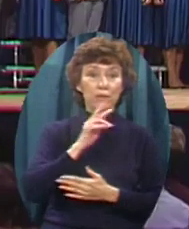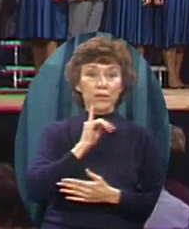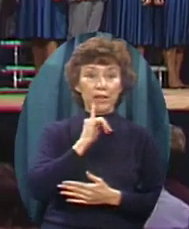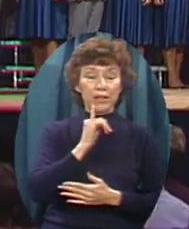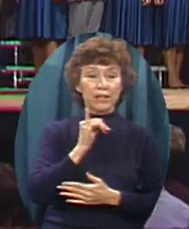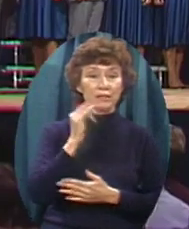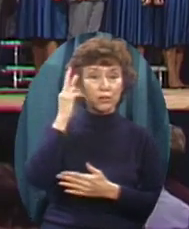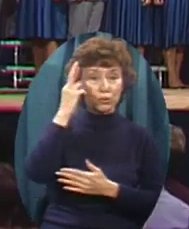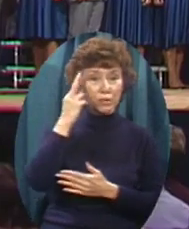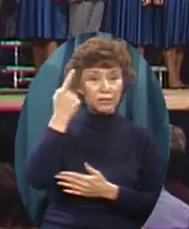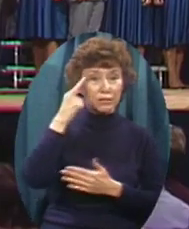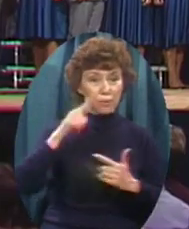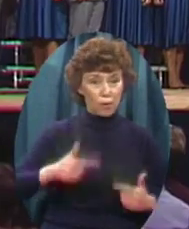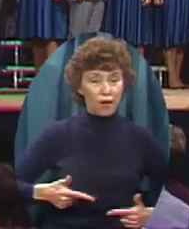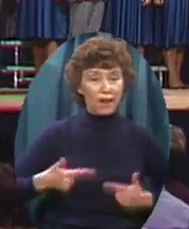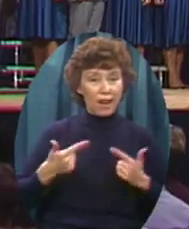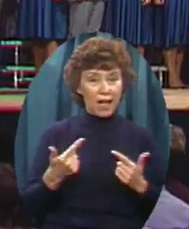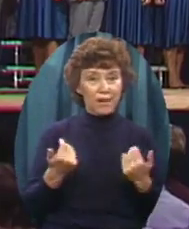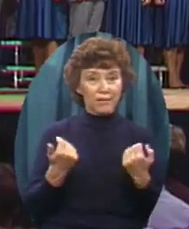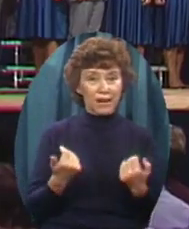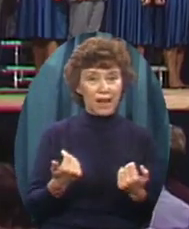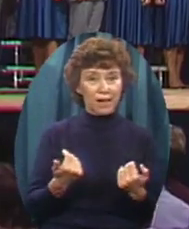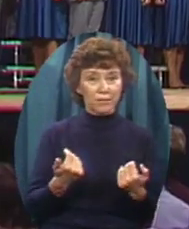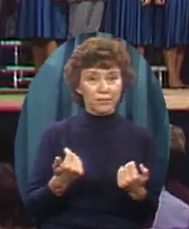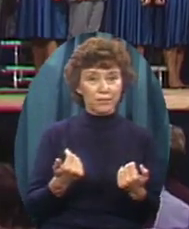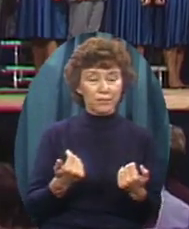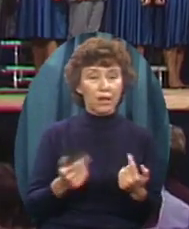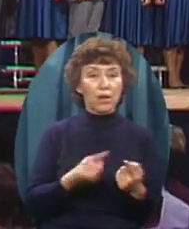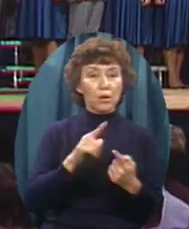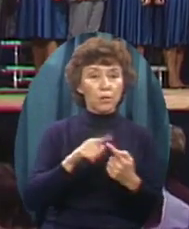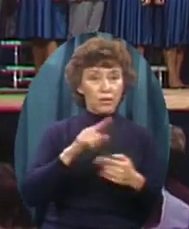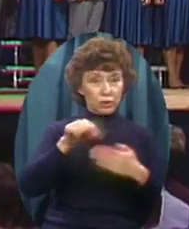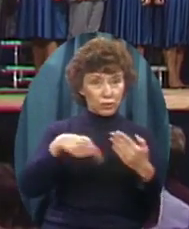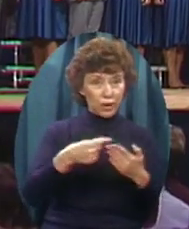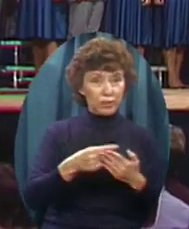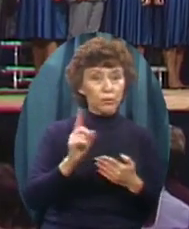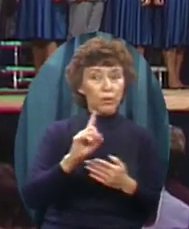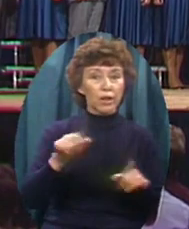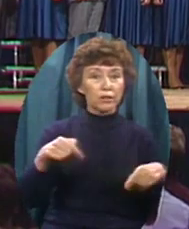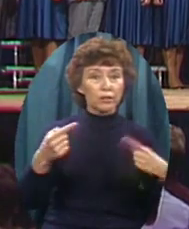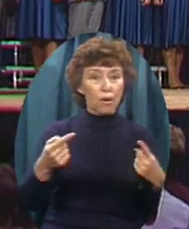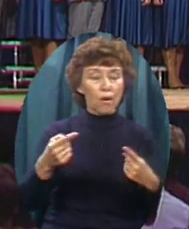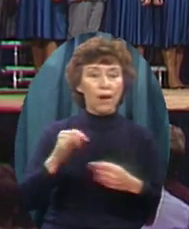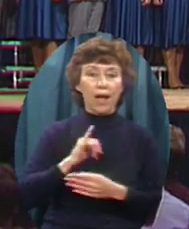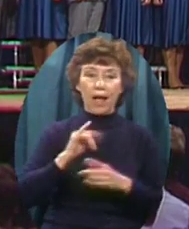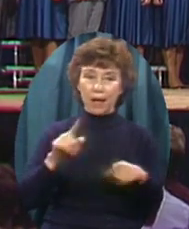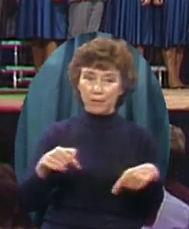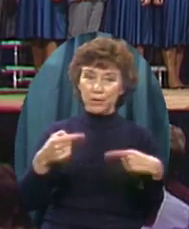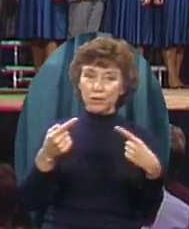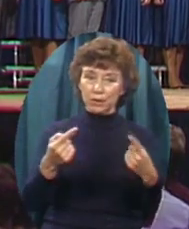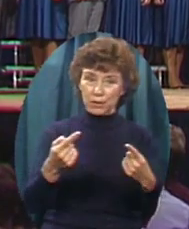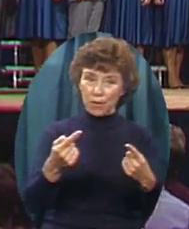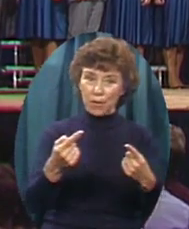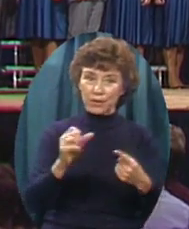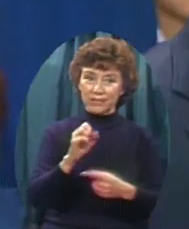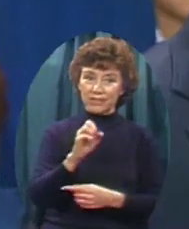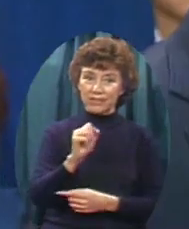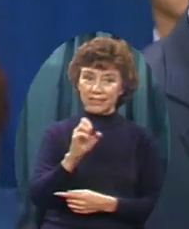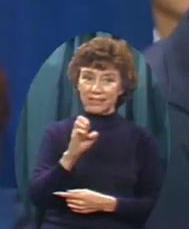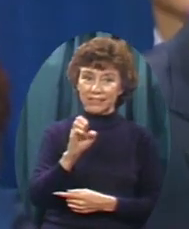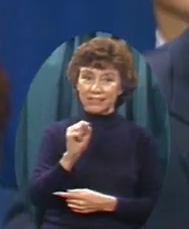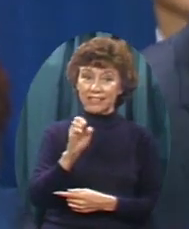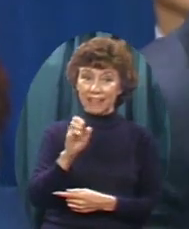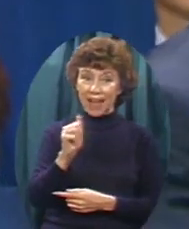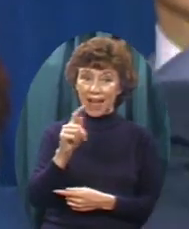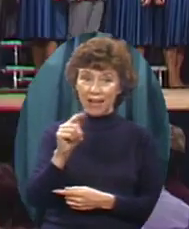when you graduate What do you hope to do? I plan on going to Seattle, Washington And being the evangelist From the church there With Daniel Henderson God